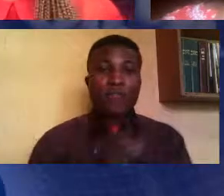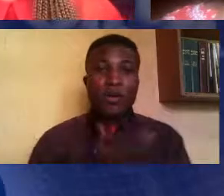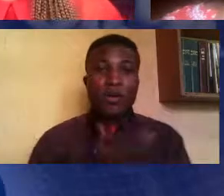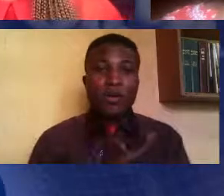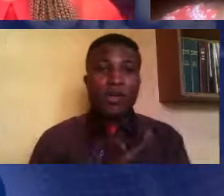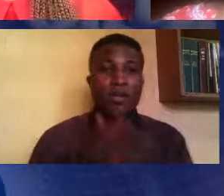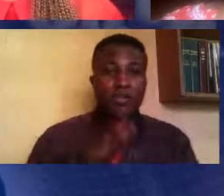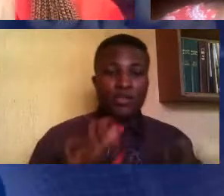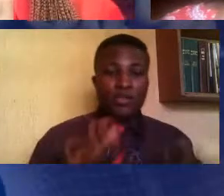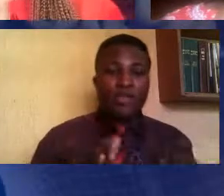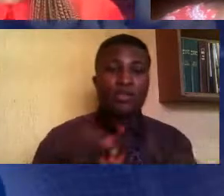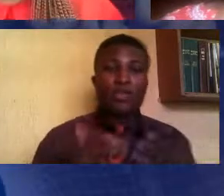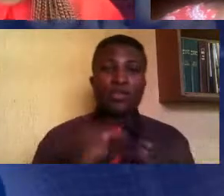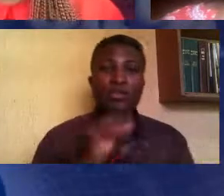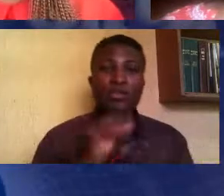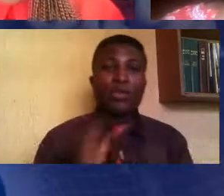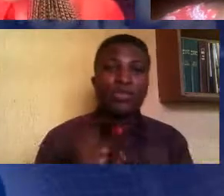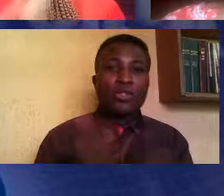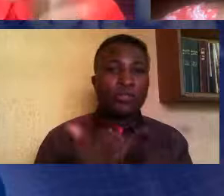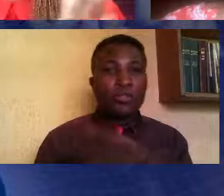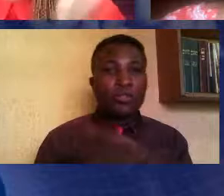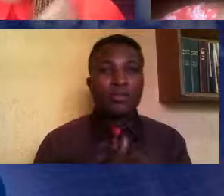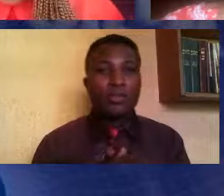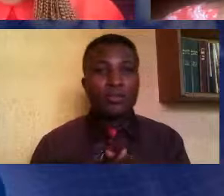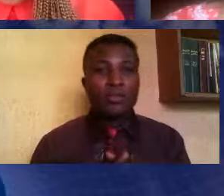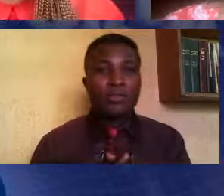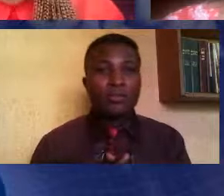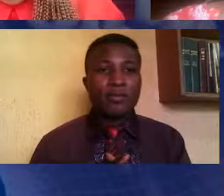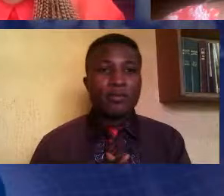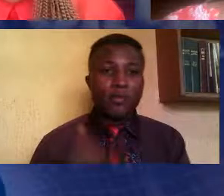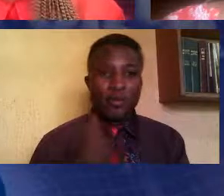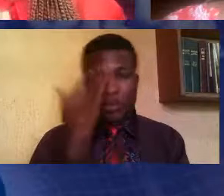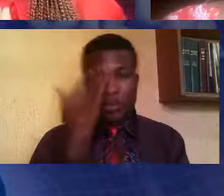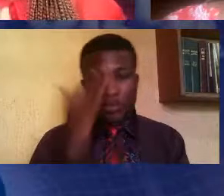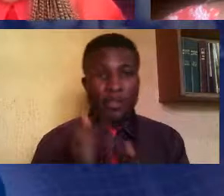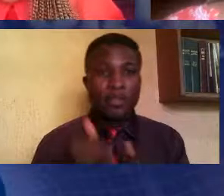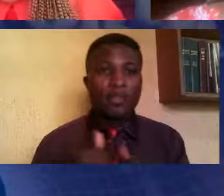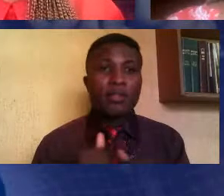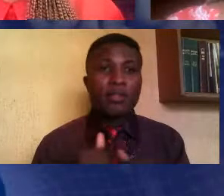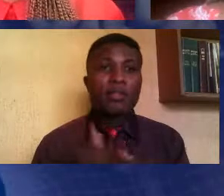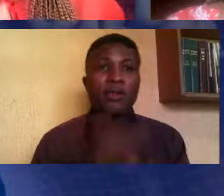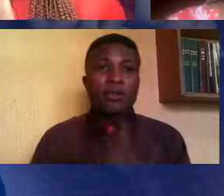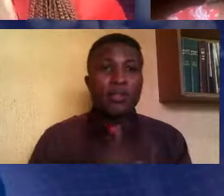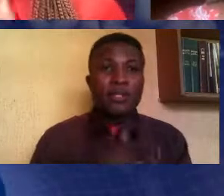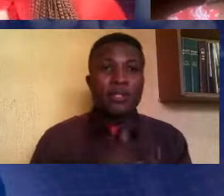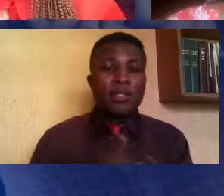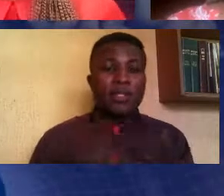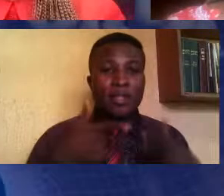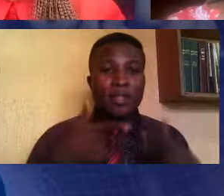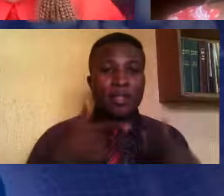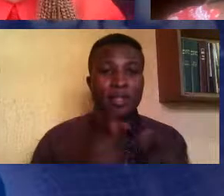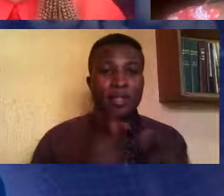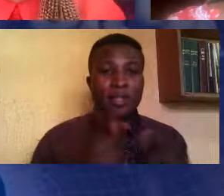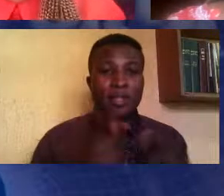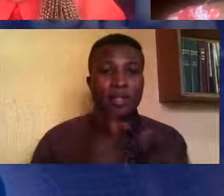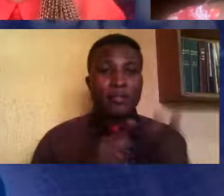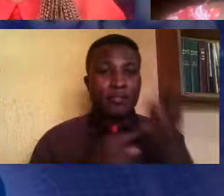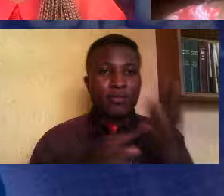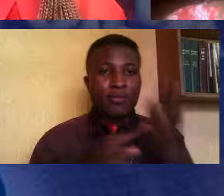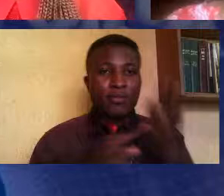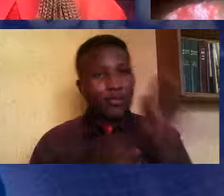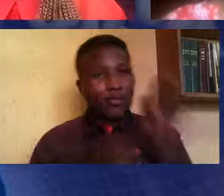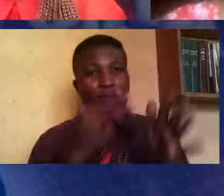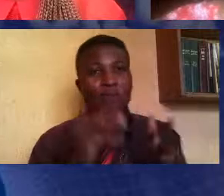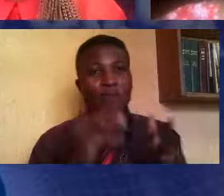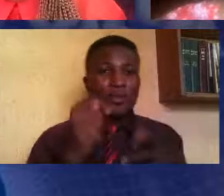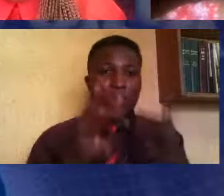let's say it as it is. Let's talk to them. Look, while we show them the way, they trust us more and they can defend themselves. You